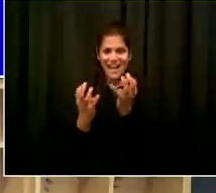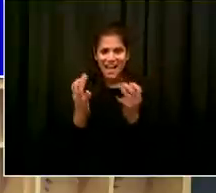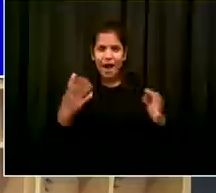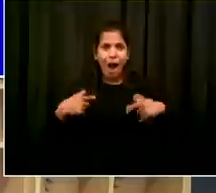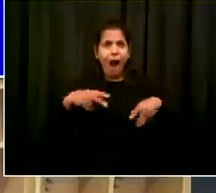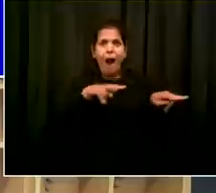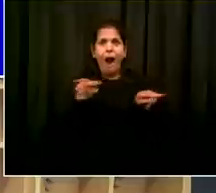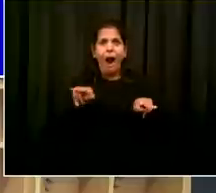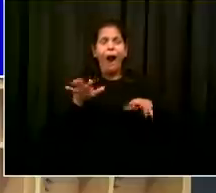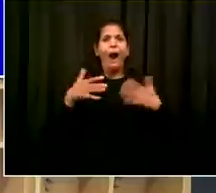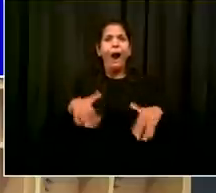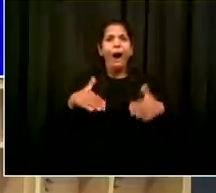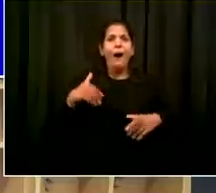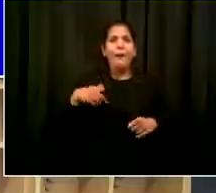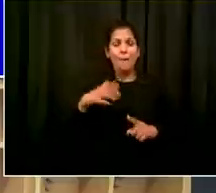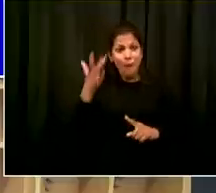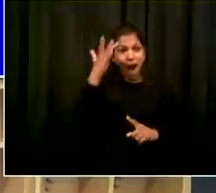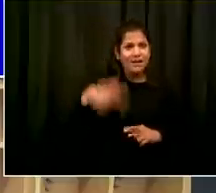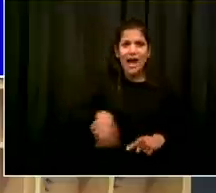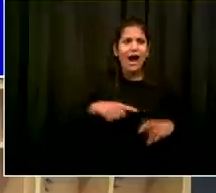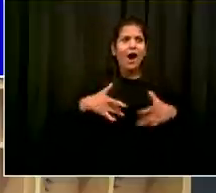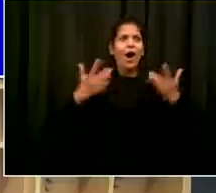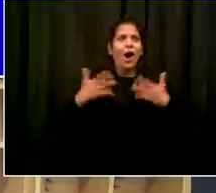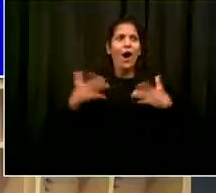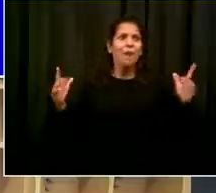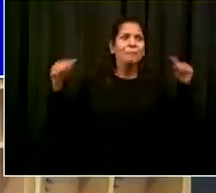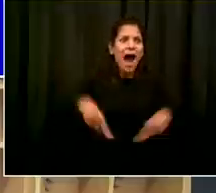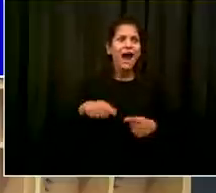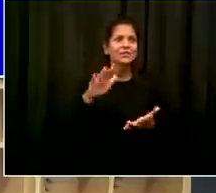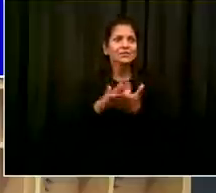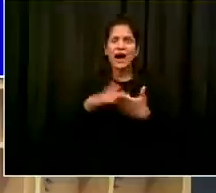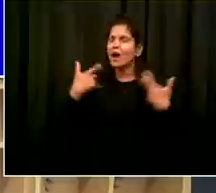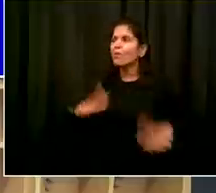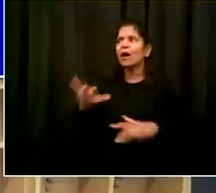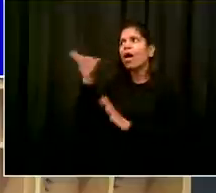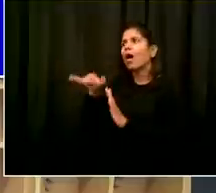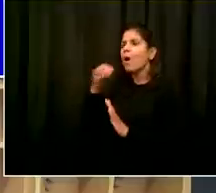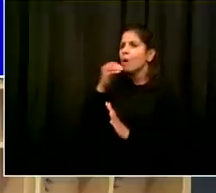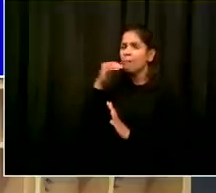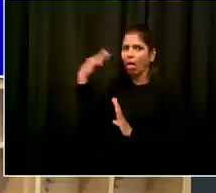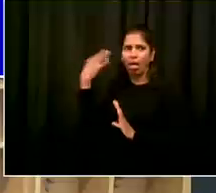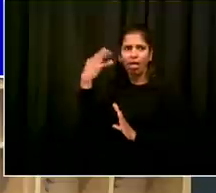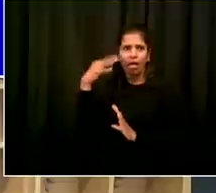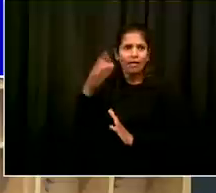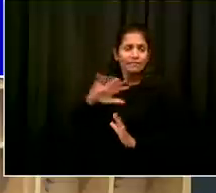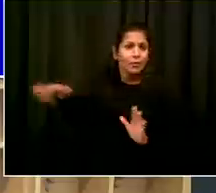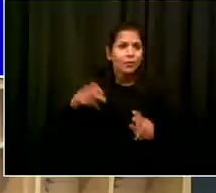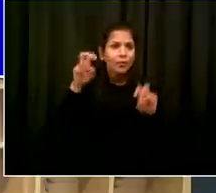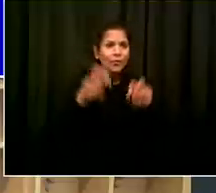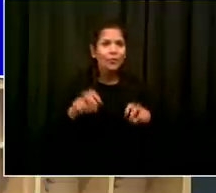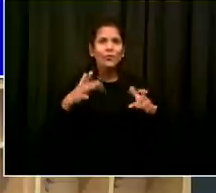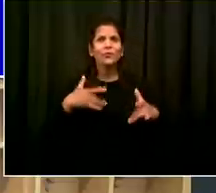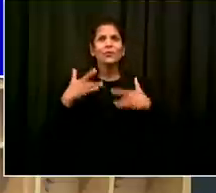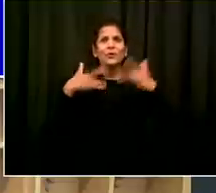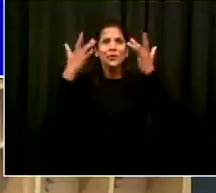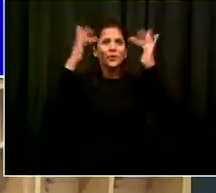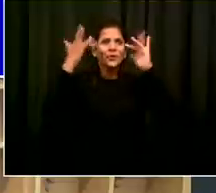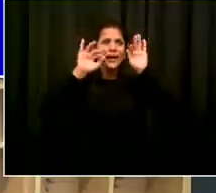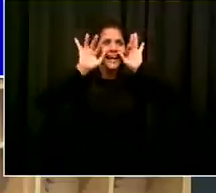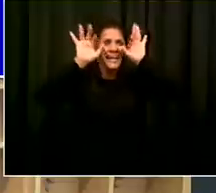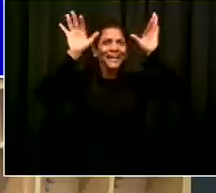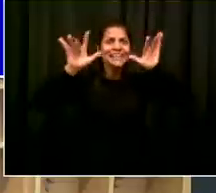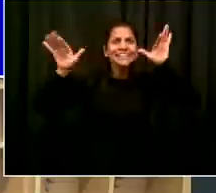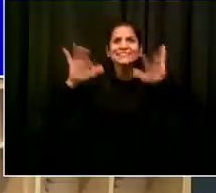positive and with teachers who love them and care about them and the whole school community you could see the excitement all around